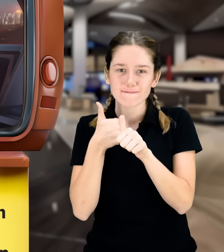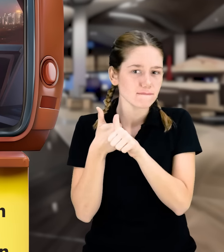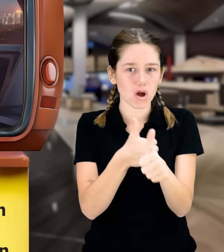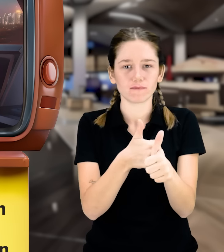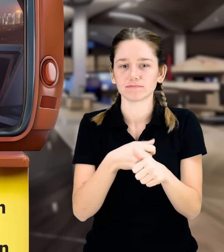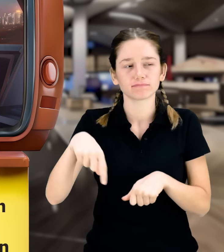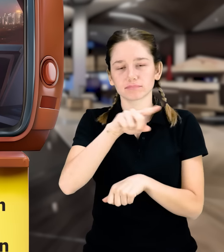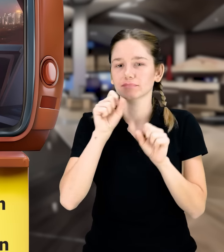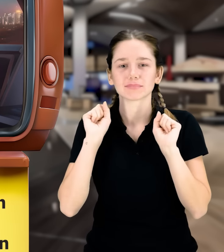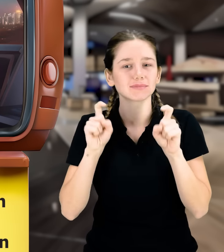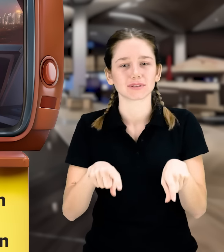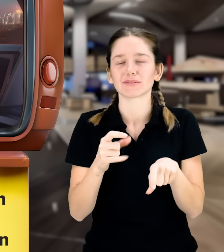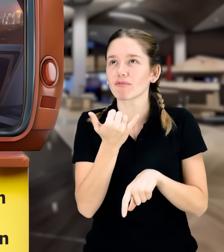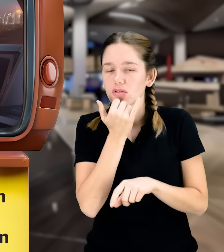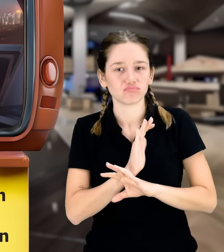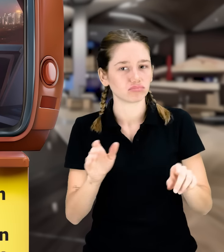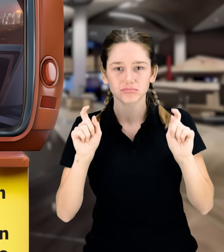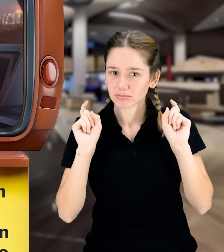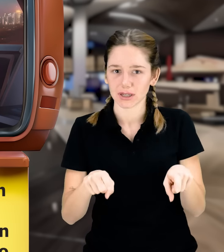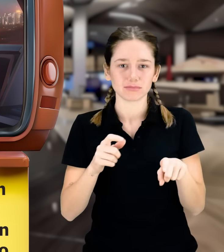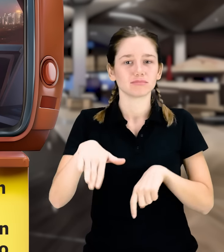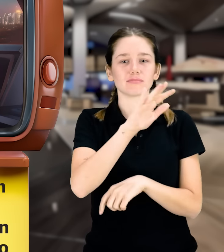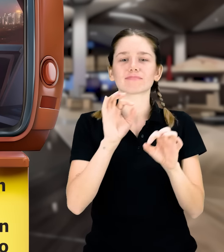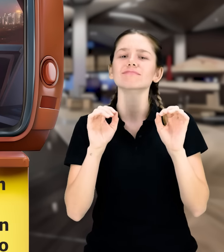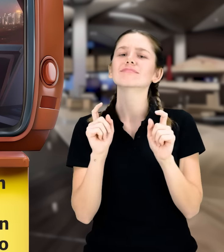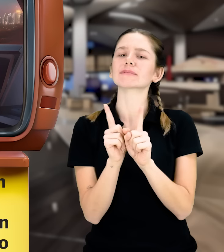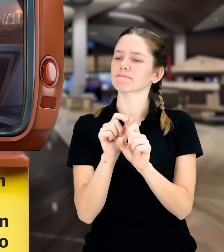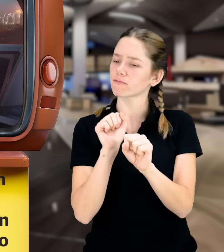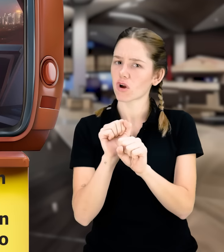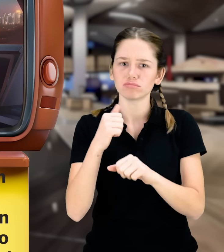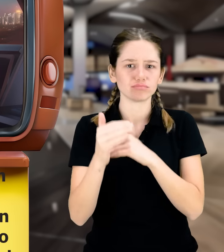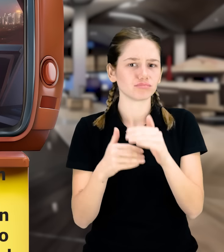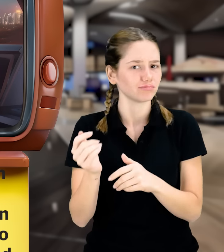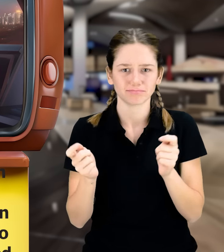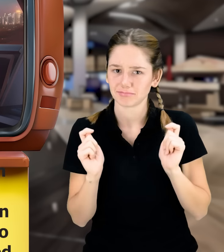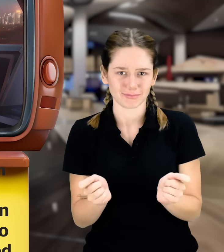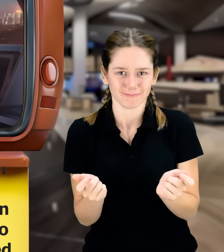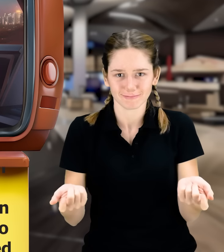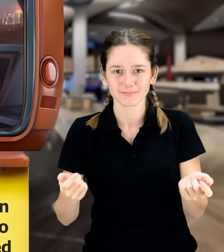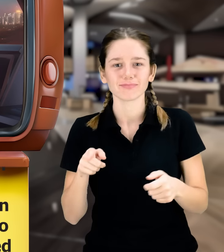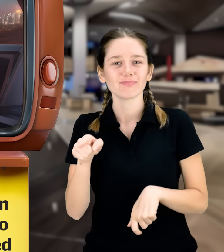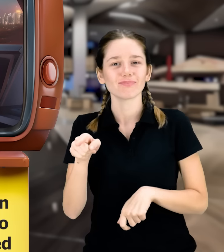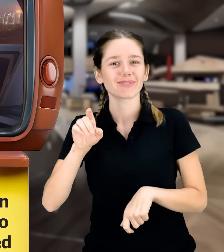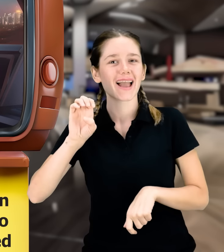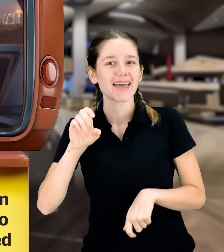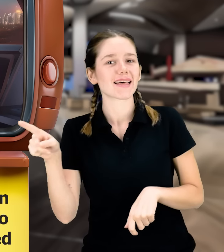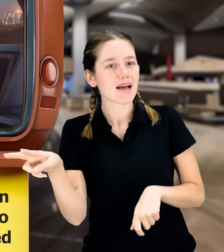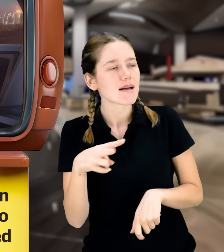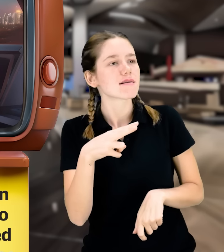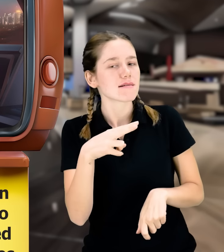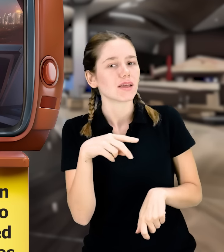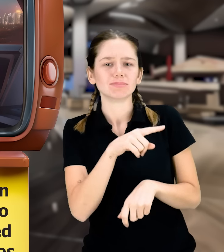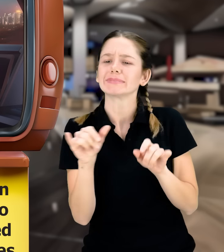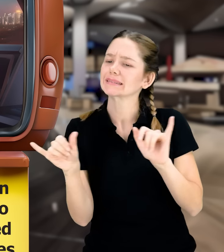Everyone knows their duties and everything happens on schedule. The airport is like an orchestra